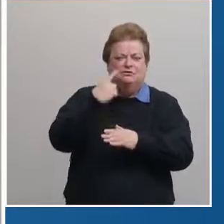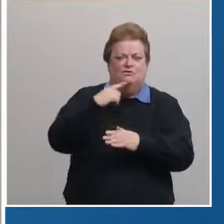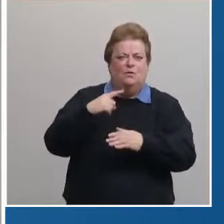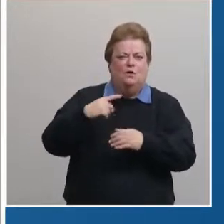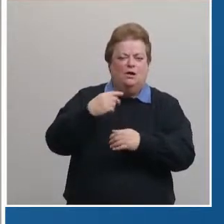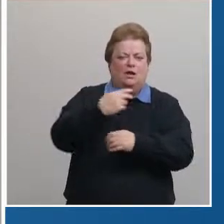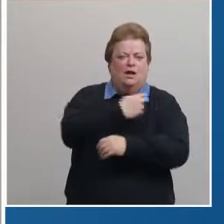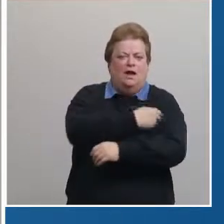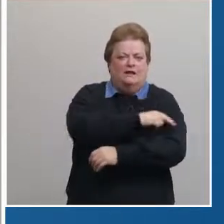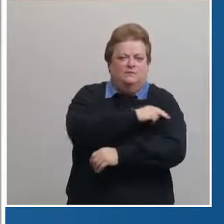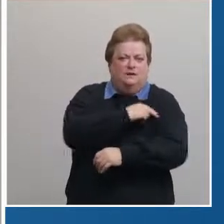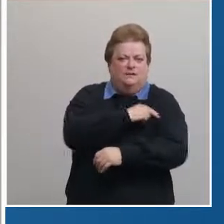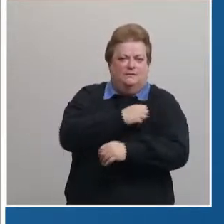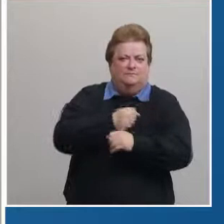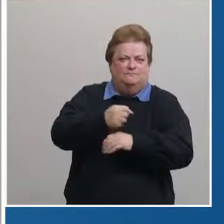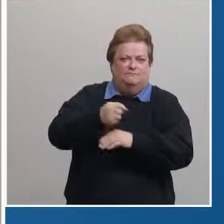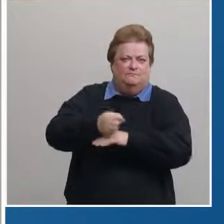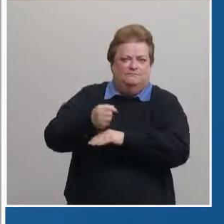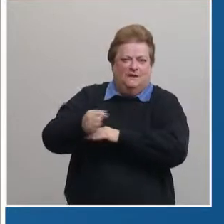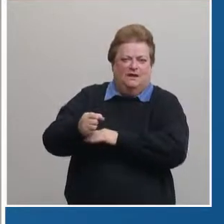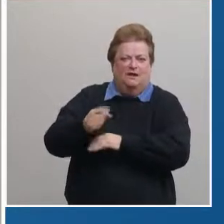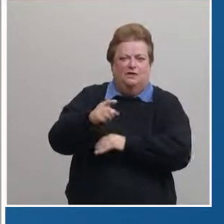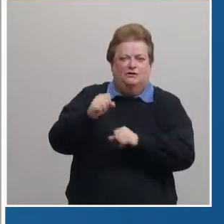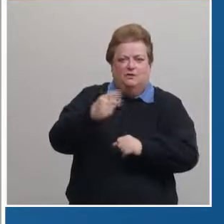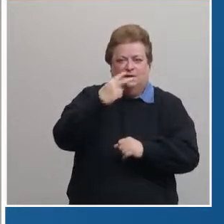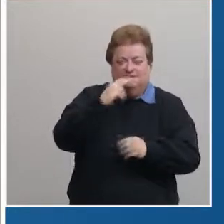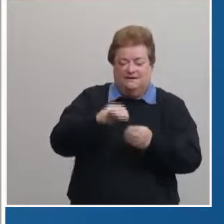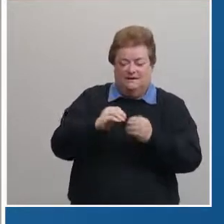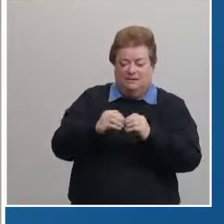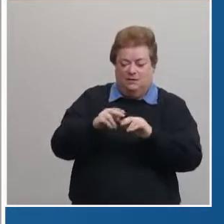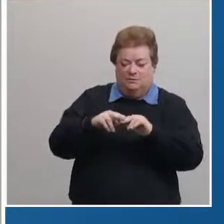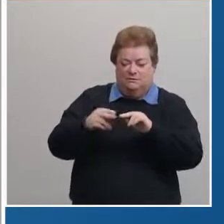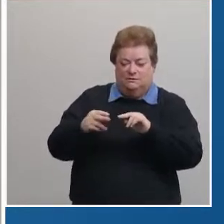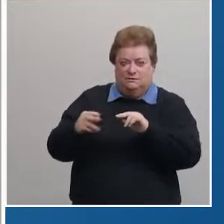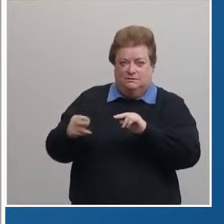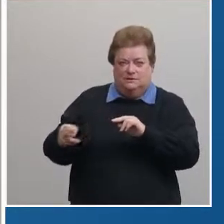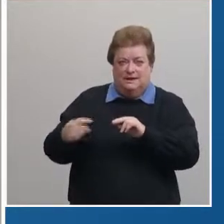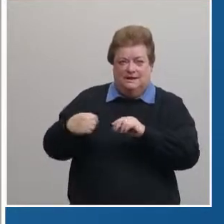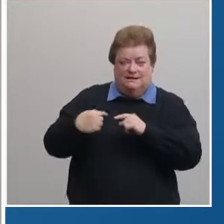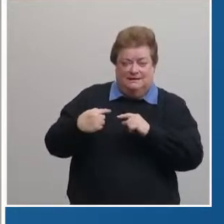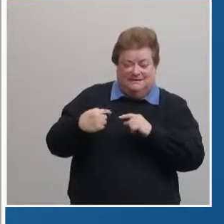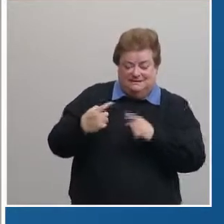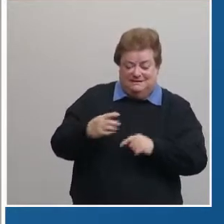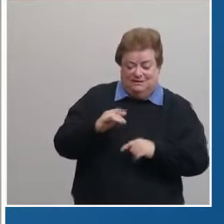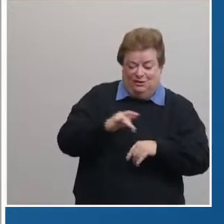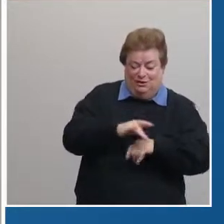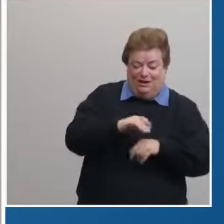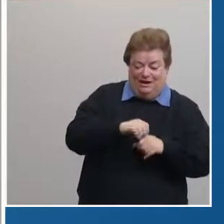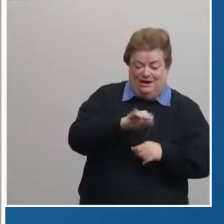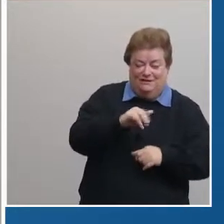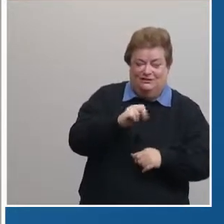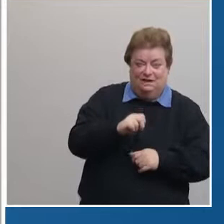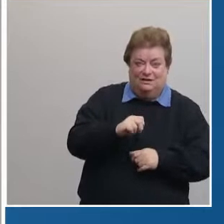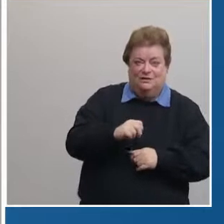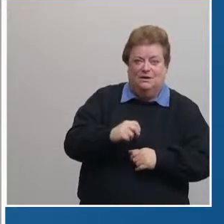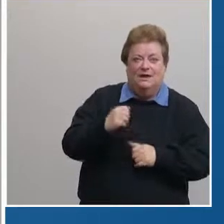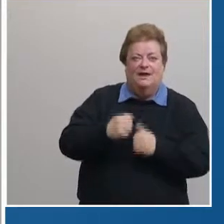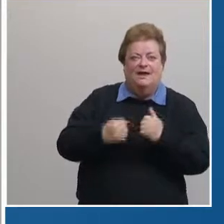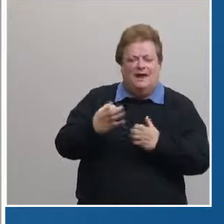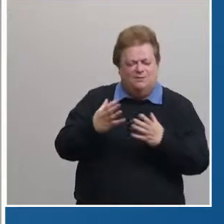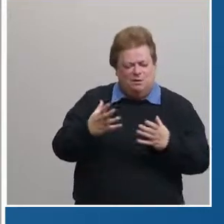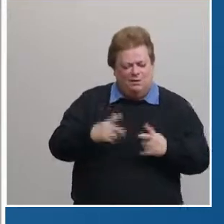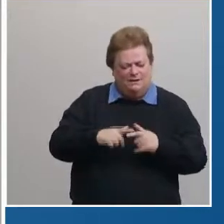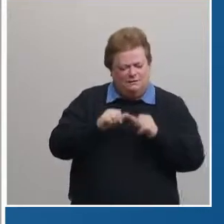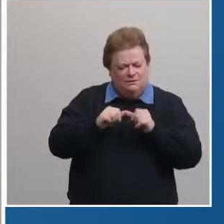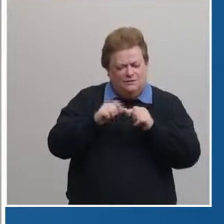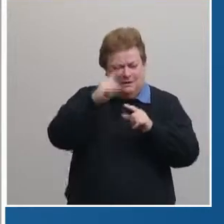local hospitalizations you can see the decline since early january in both areas everyone wants to be optimistic